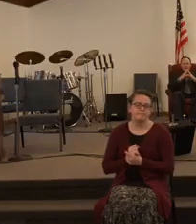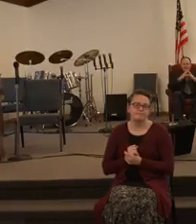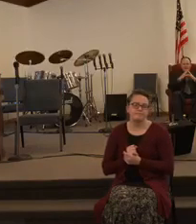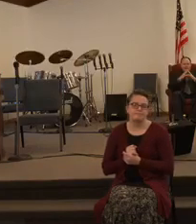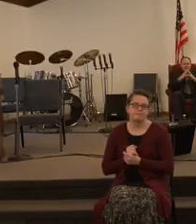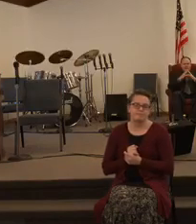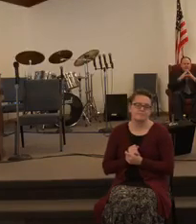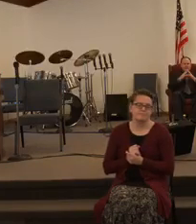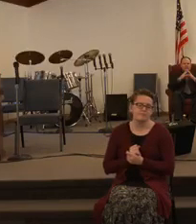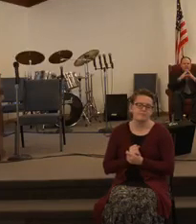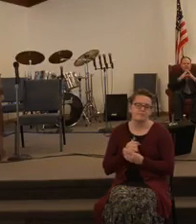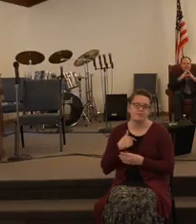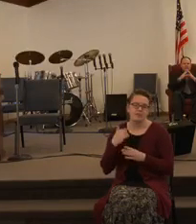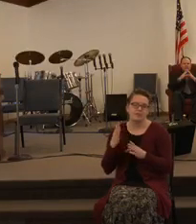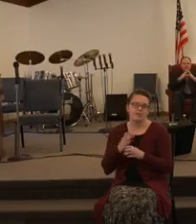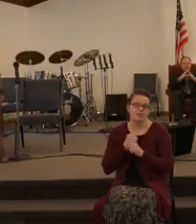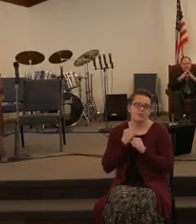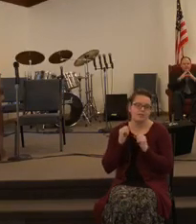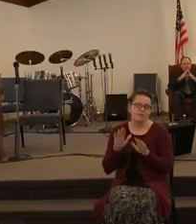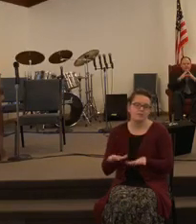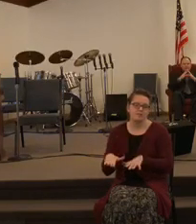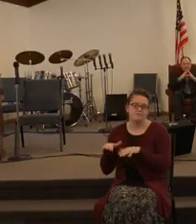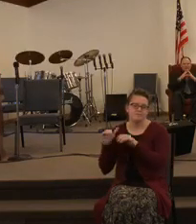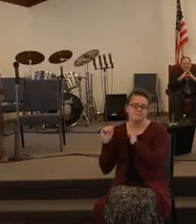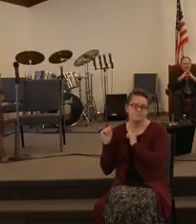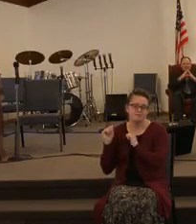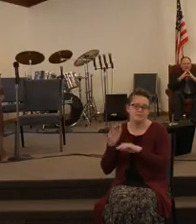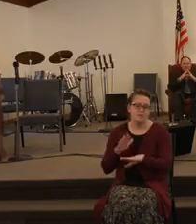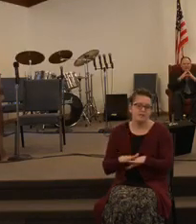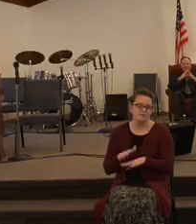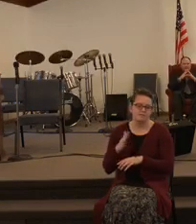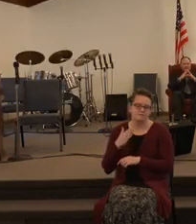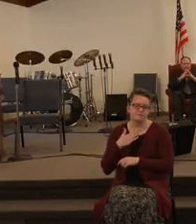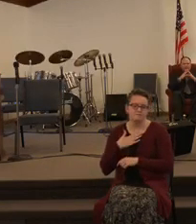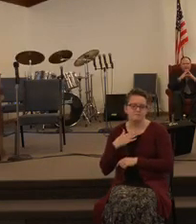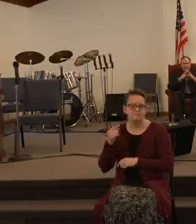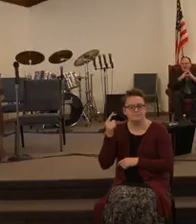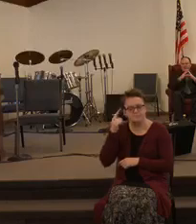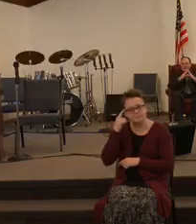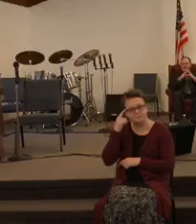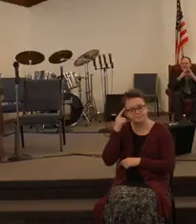got leaving Oh, I